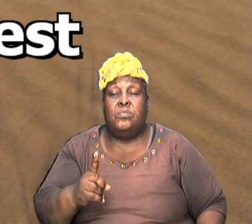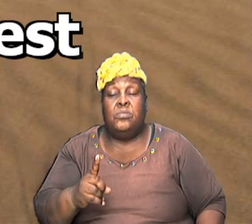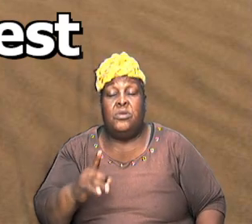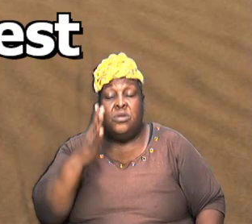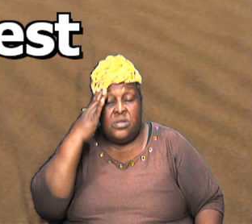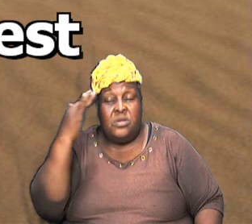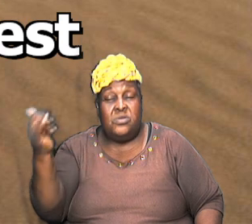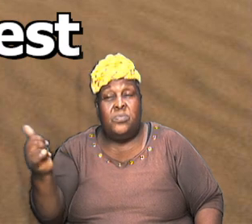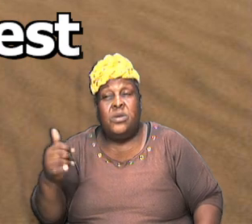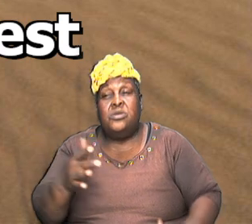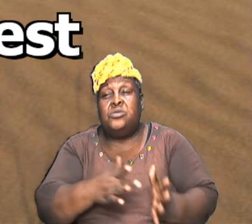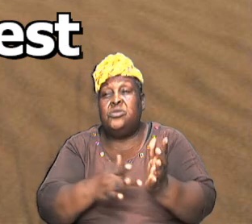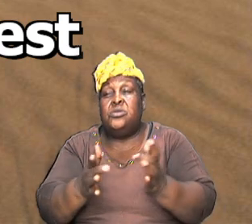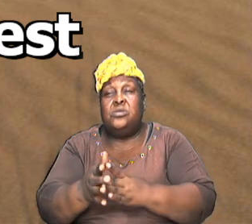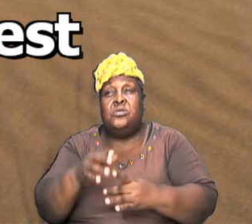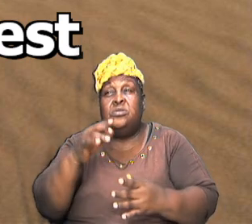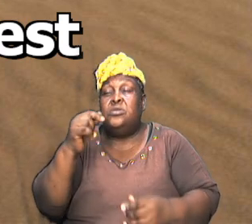Levi